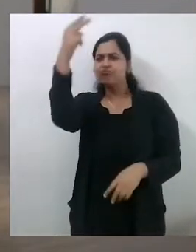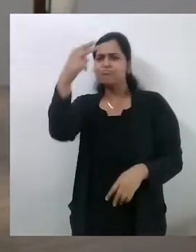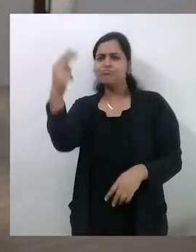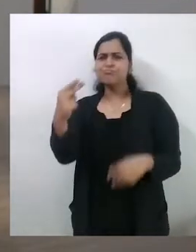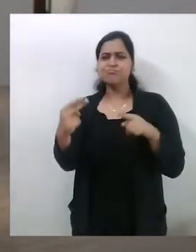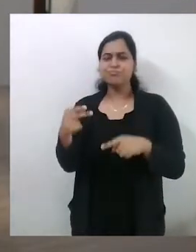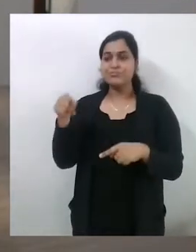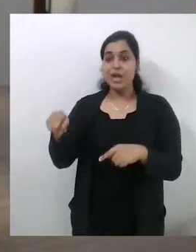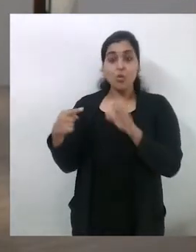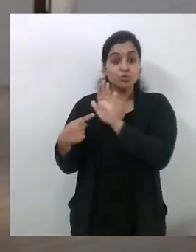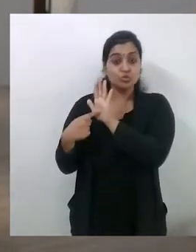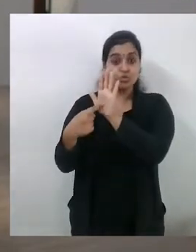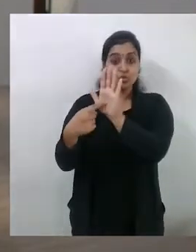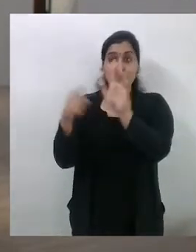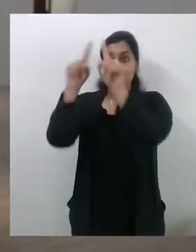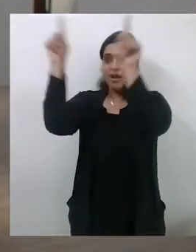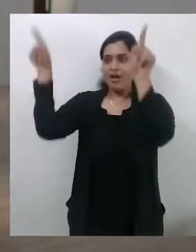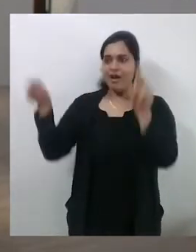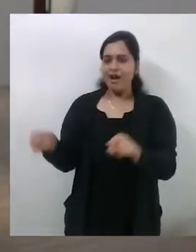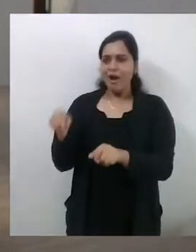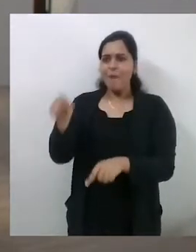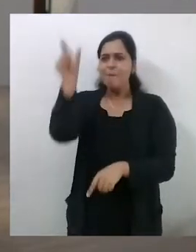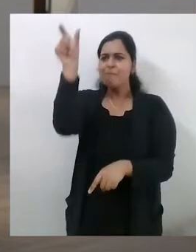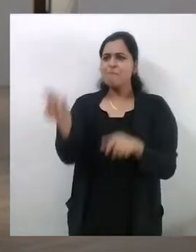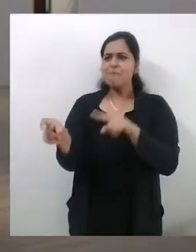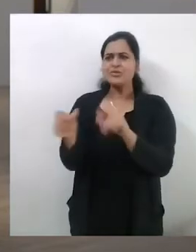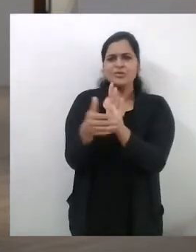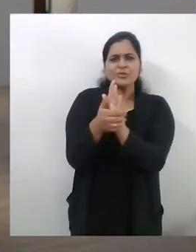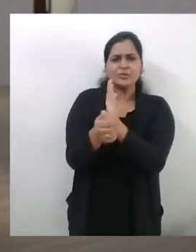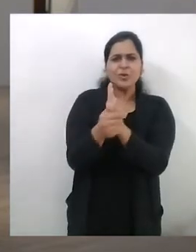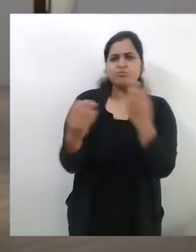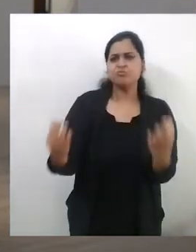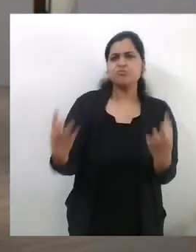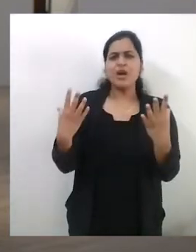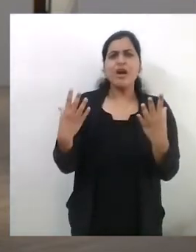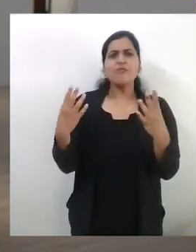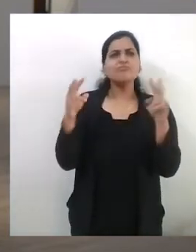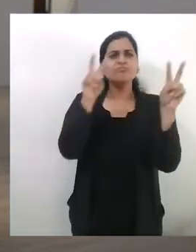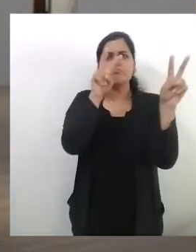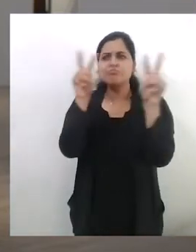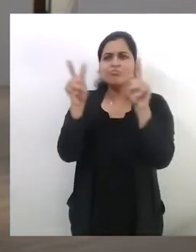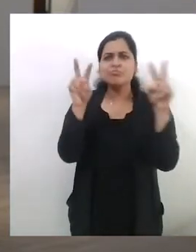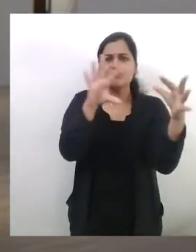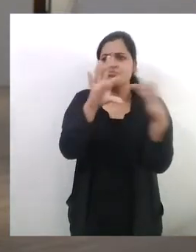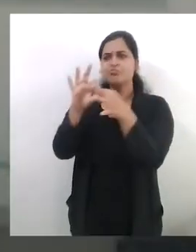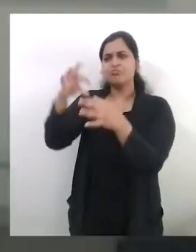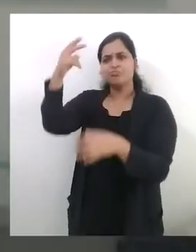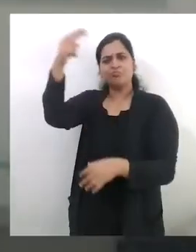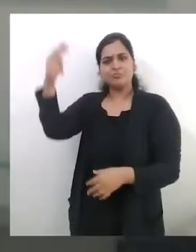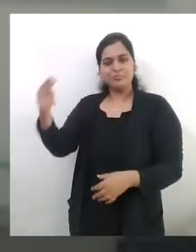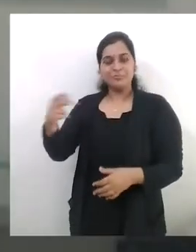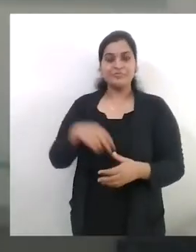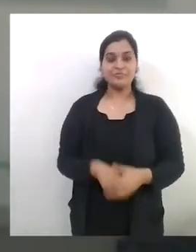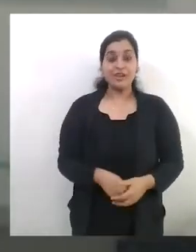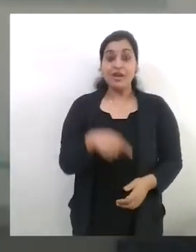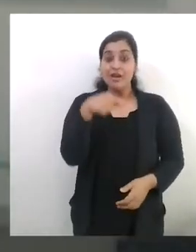outstanding painting showcases his gift for dynamic composition and sensitive observation. On the